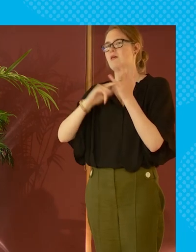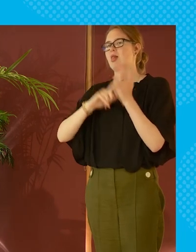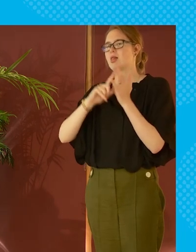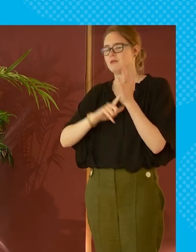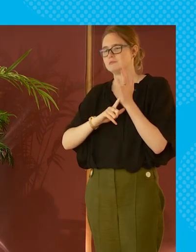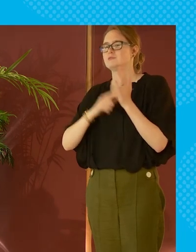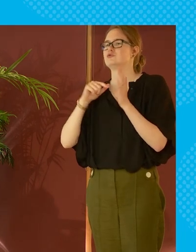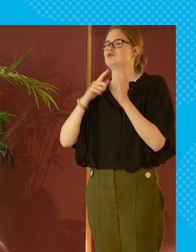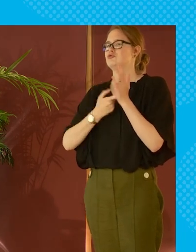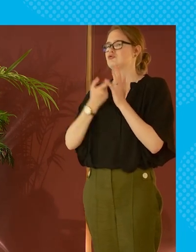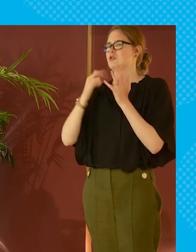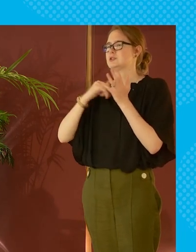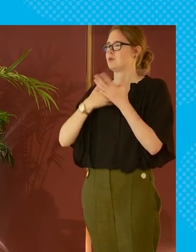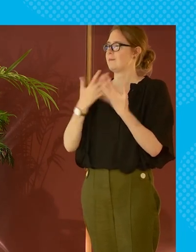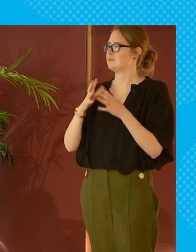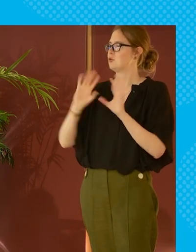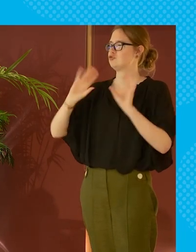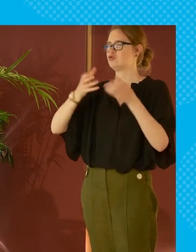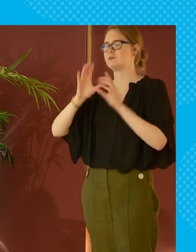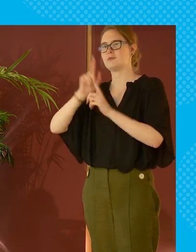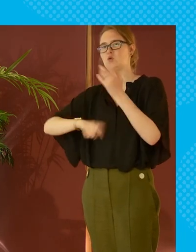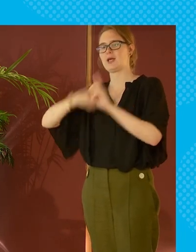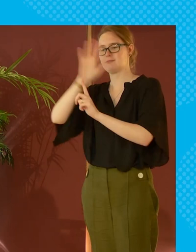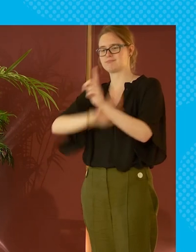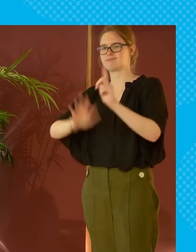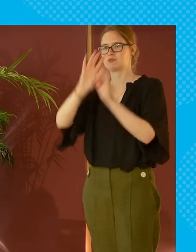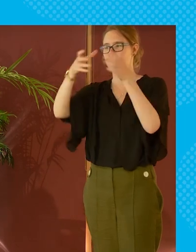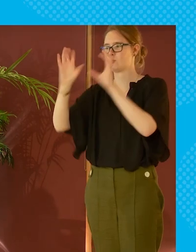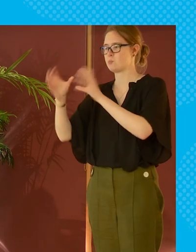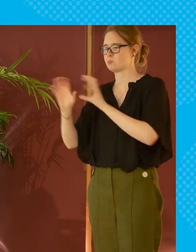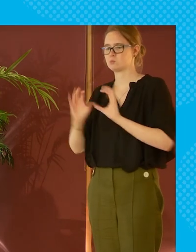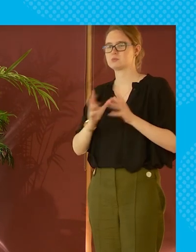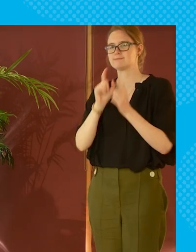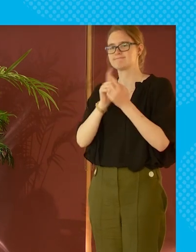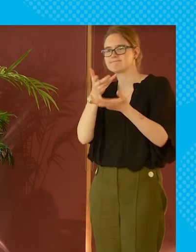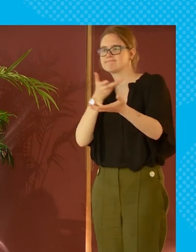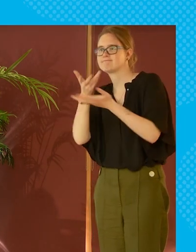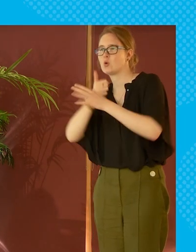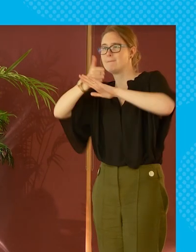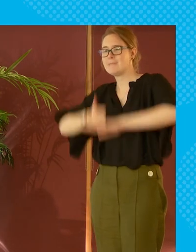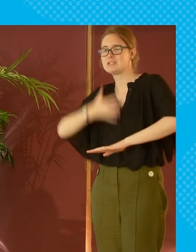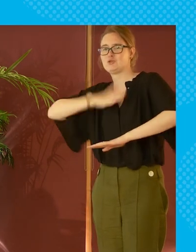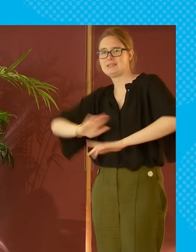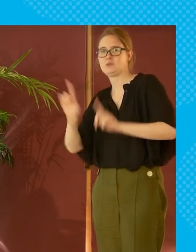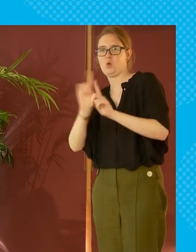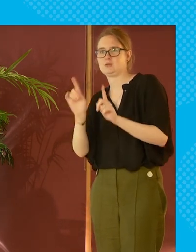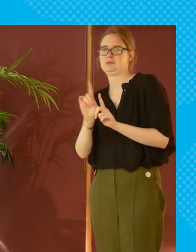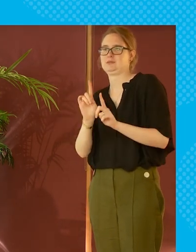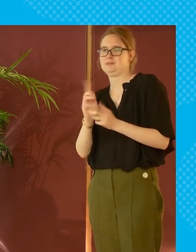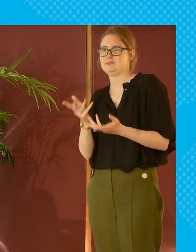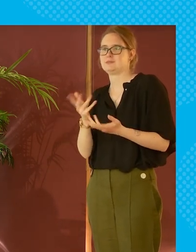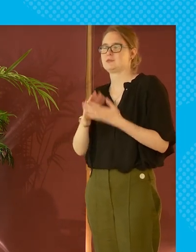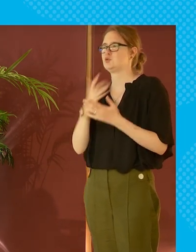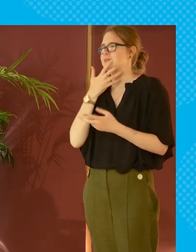look at what we've called an essentials guarantee where we sat down with groups of folk from across the uk and said right what are the absolute basics you need to get